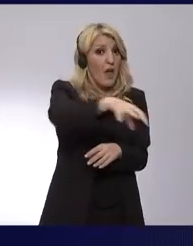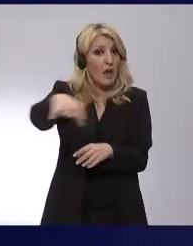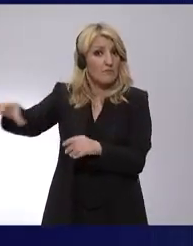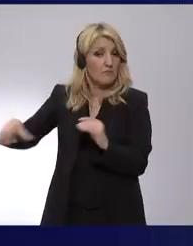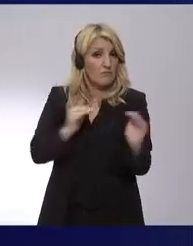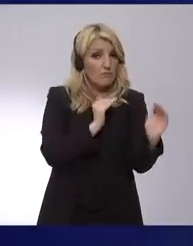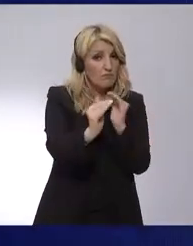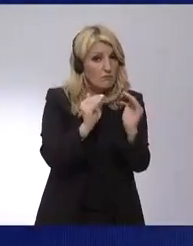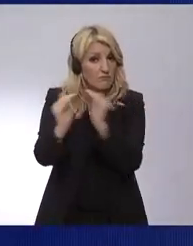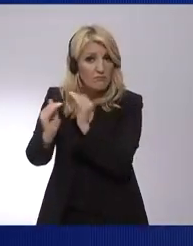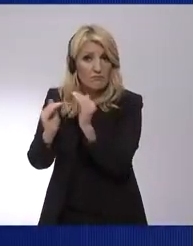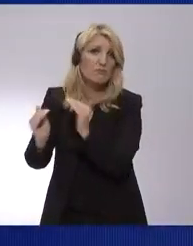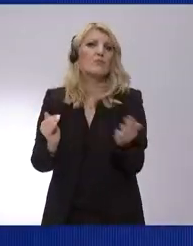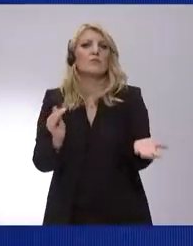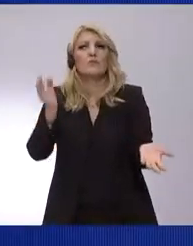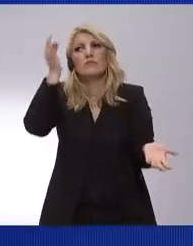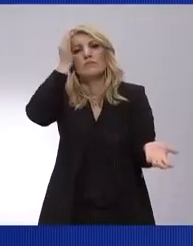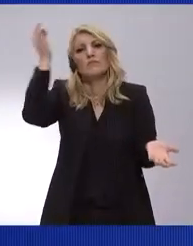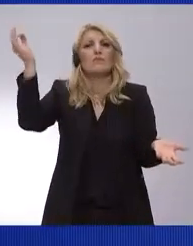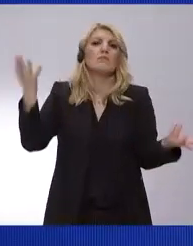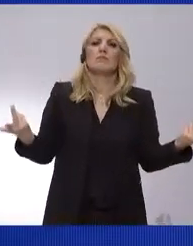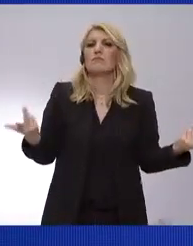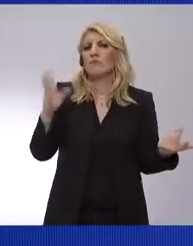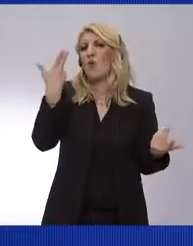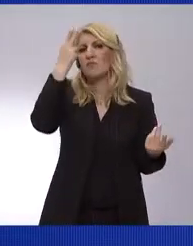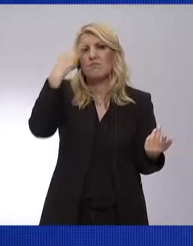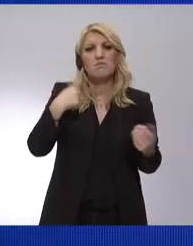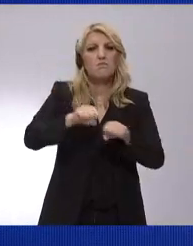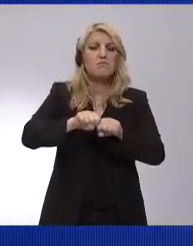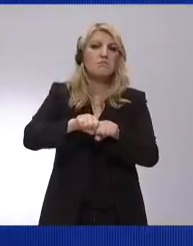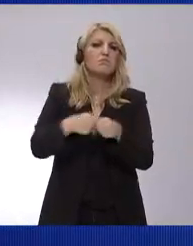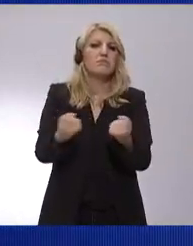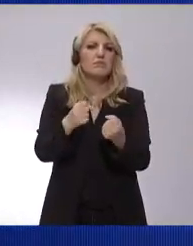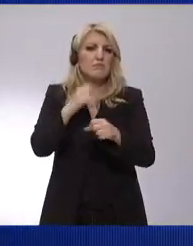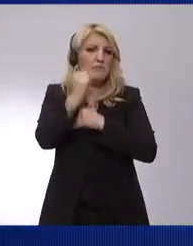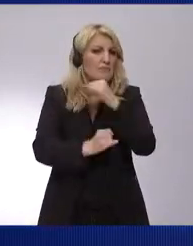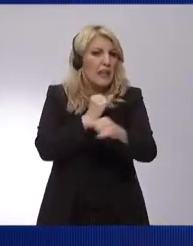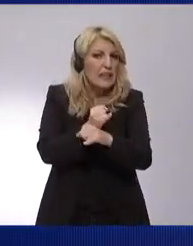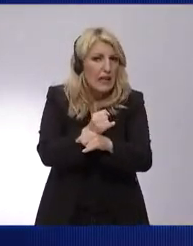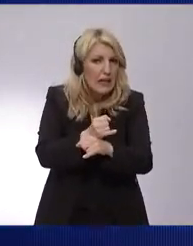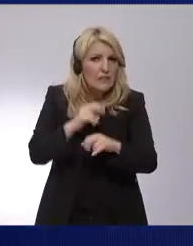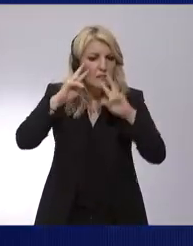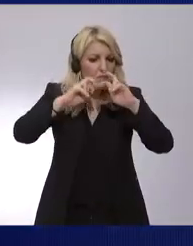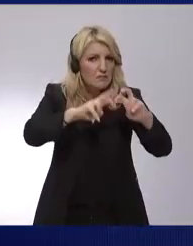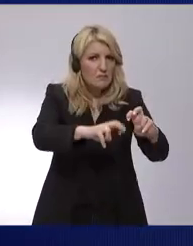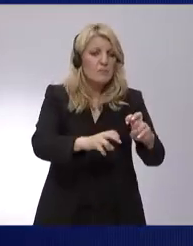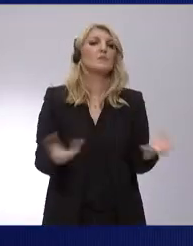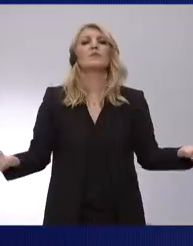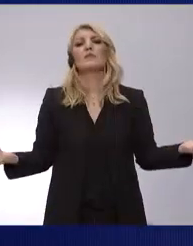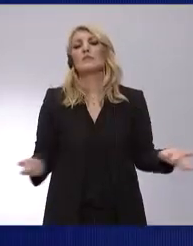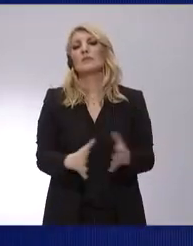The Putins of the world know exactly only one language and that is strength.